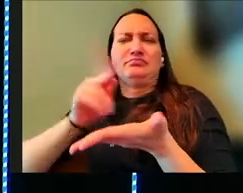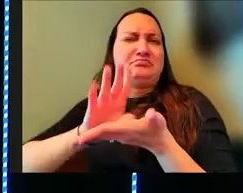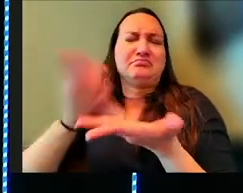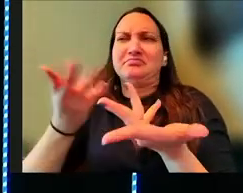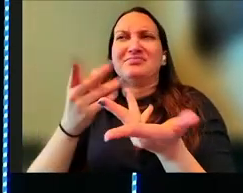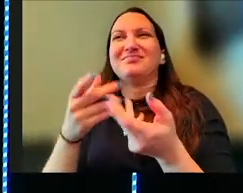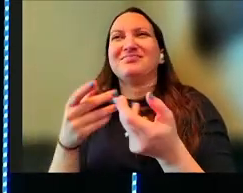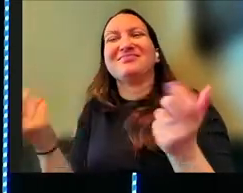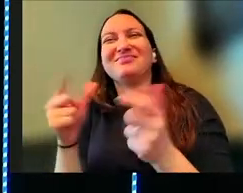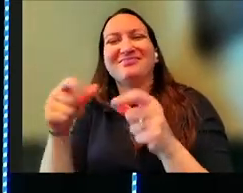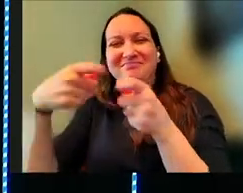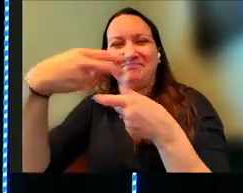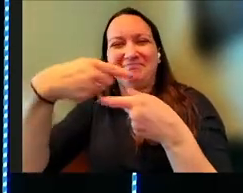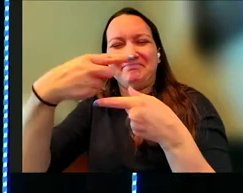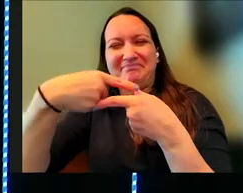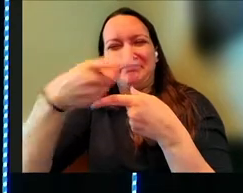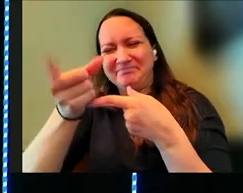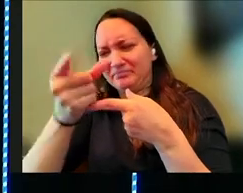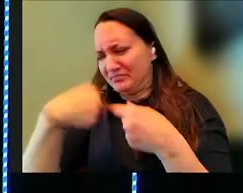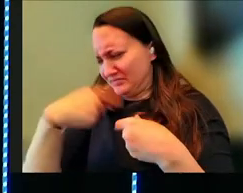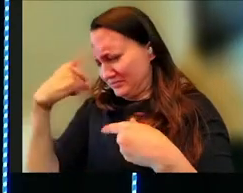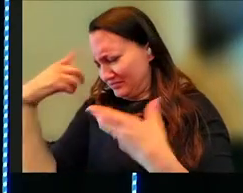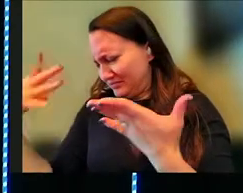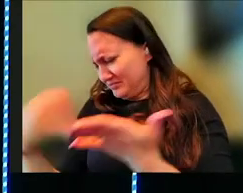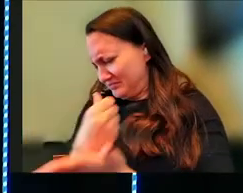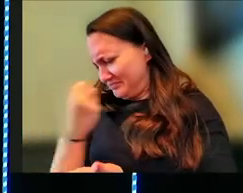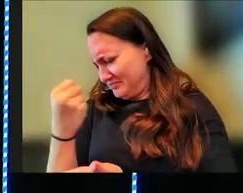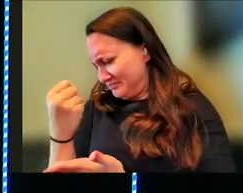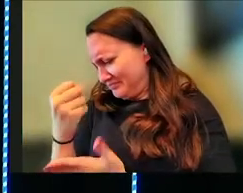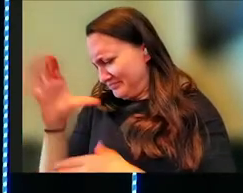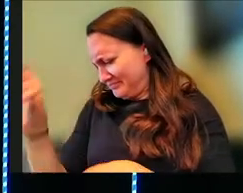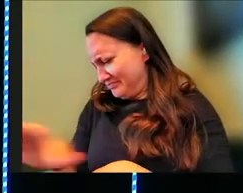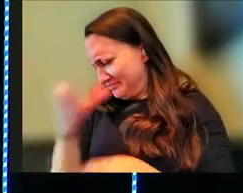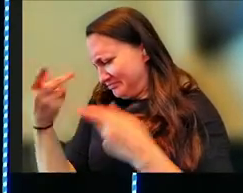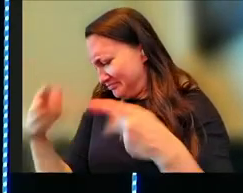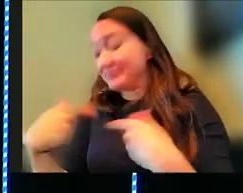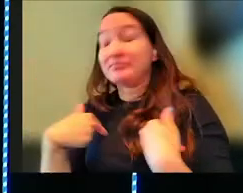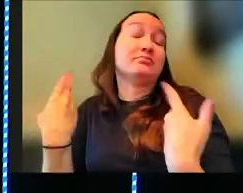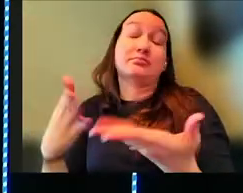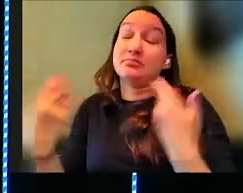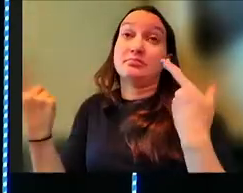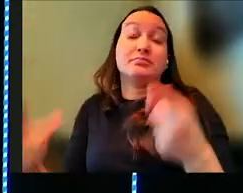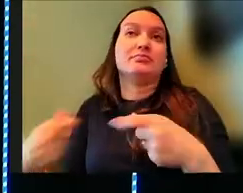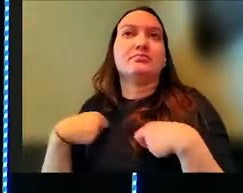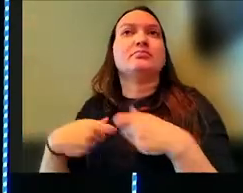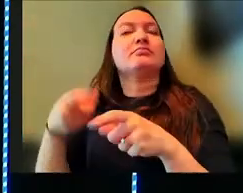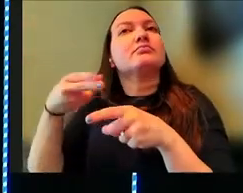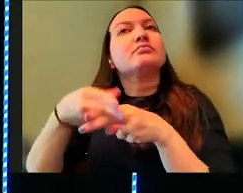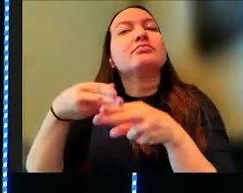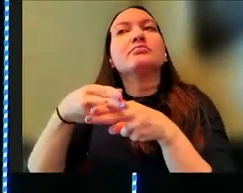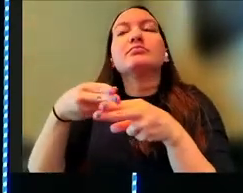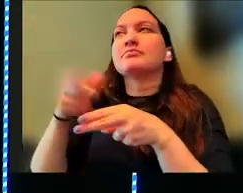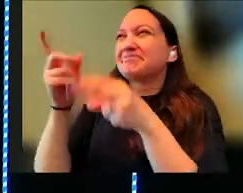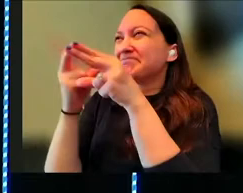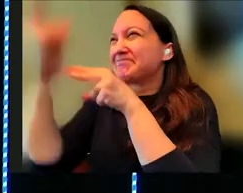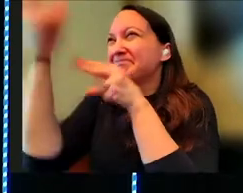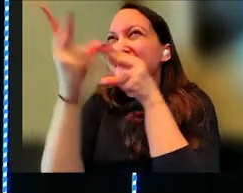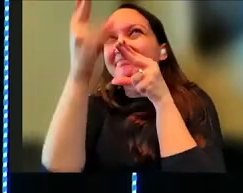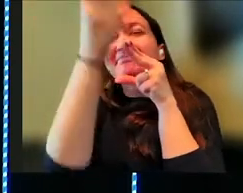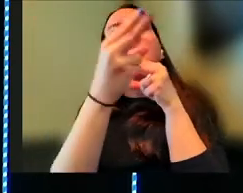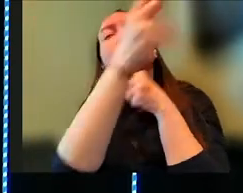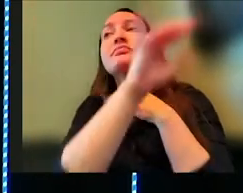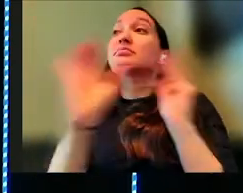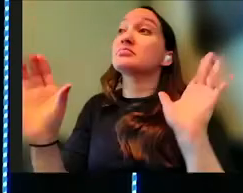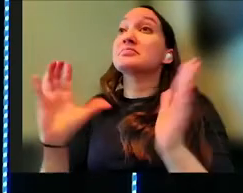a Gerber knife, and I think I wanted it at like a Christmas party. Okay? I have no idea, but I had this knife in my truck. We're cutting these zip ties off. I'm like, oh, this will be